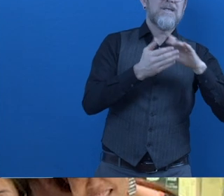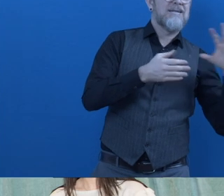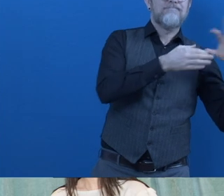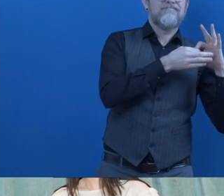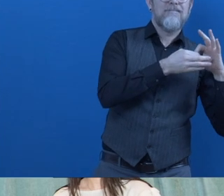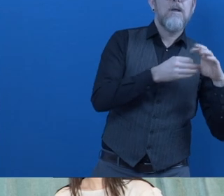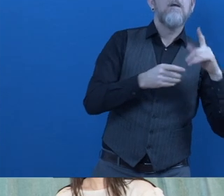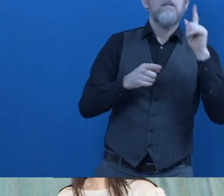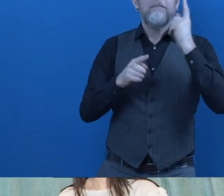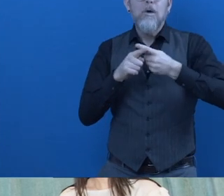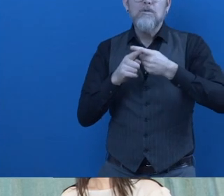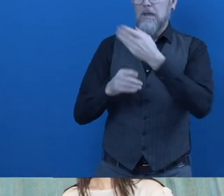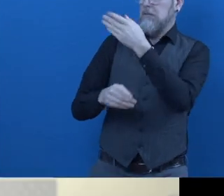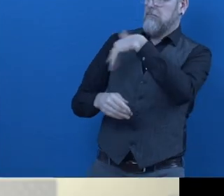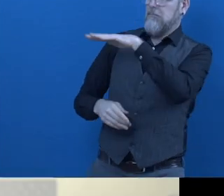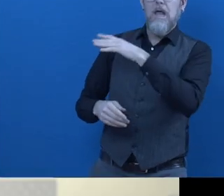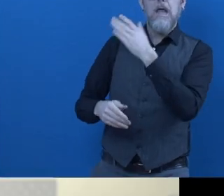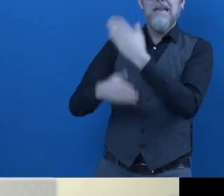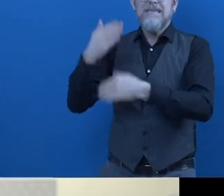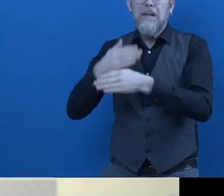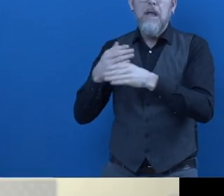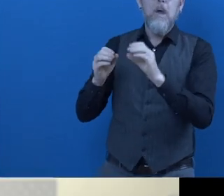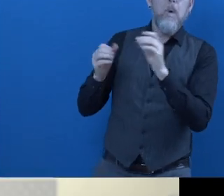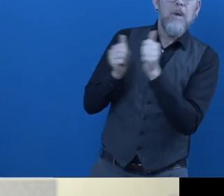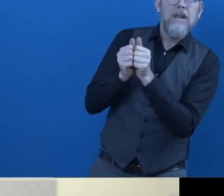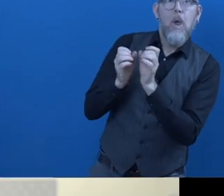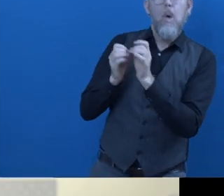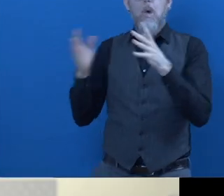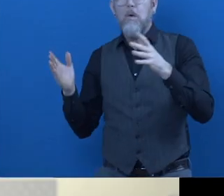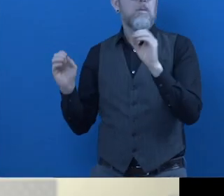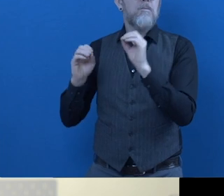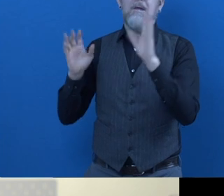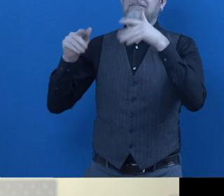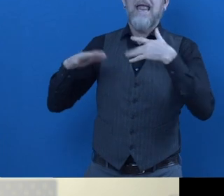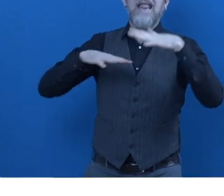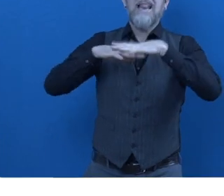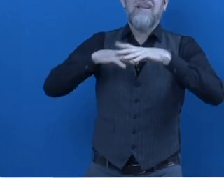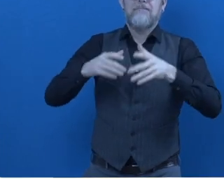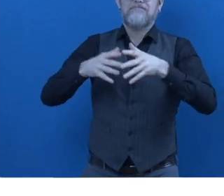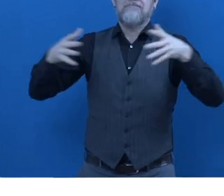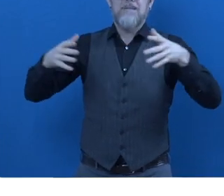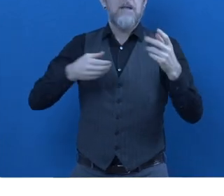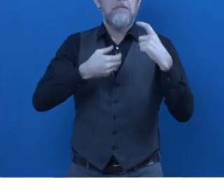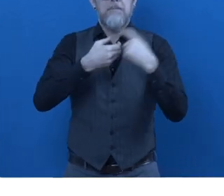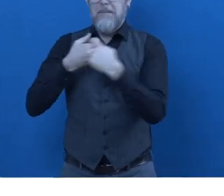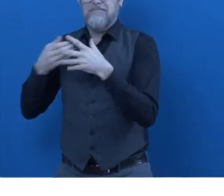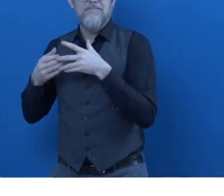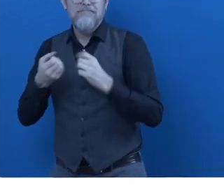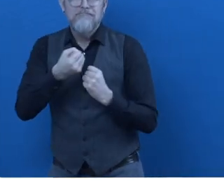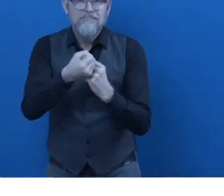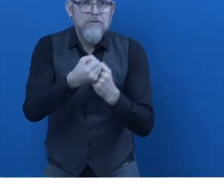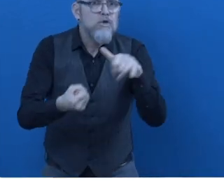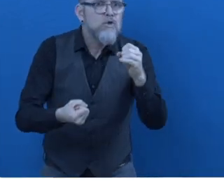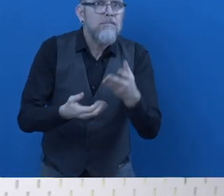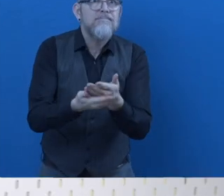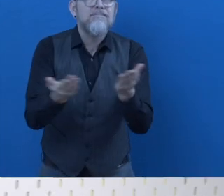and using our professional HR network to support our member to get jobs. How does CARRIER work?